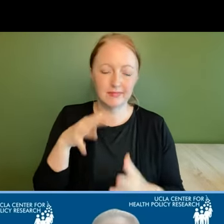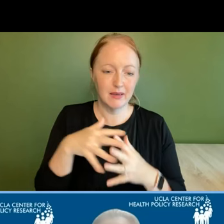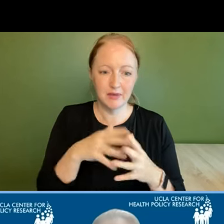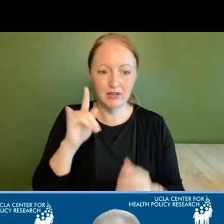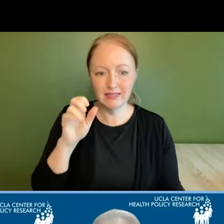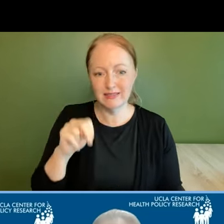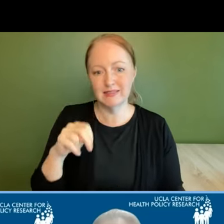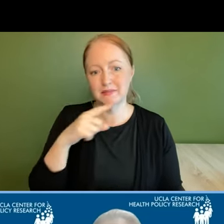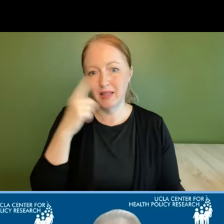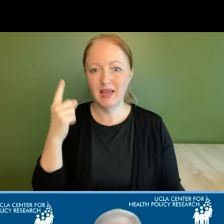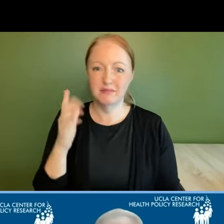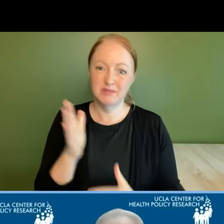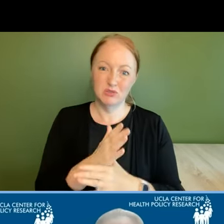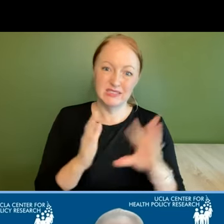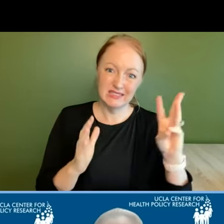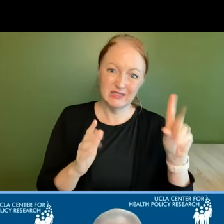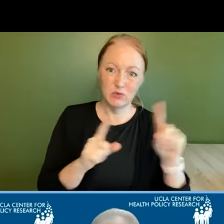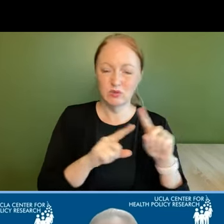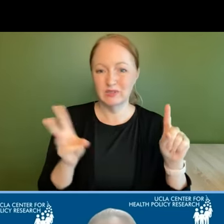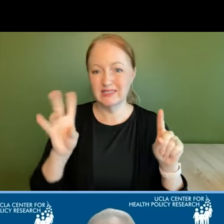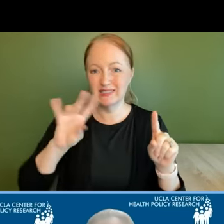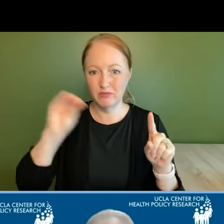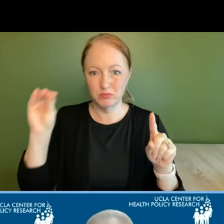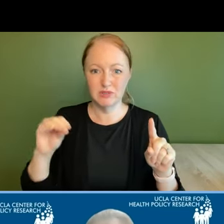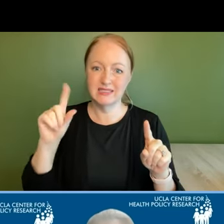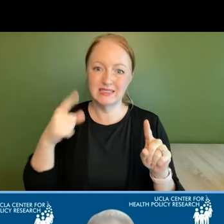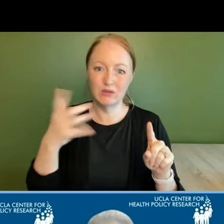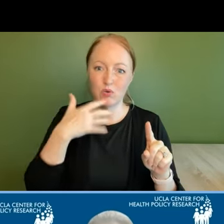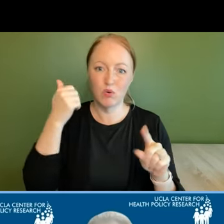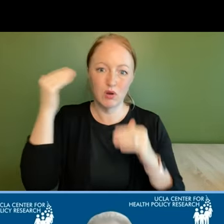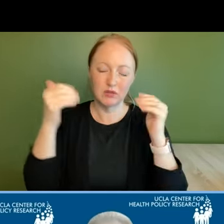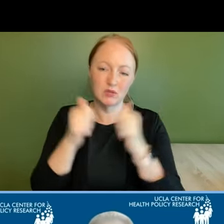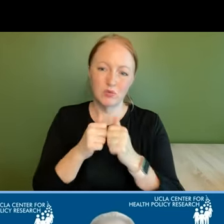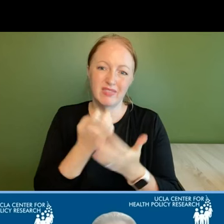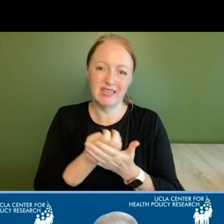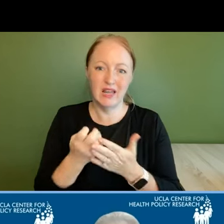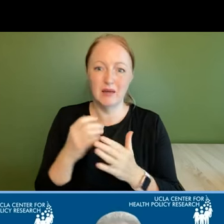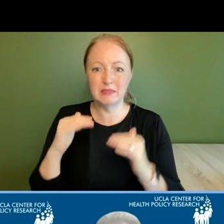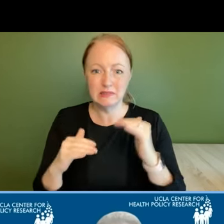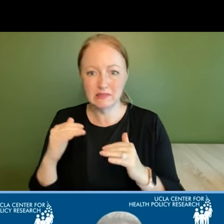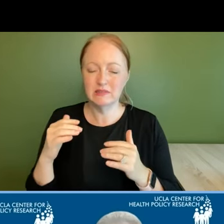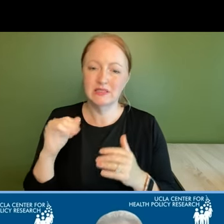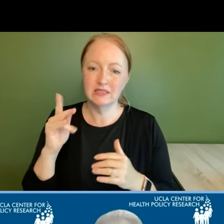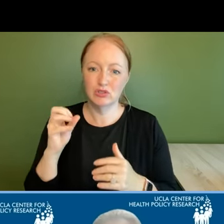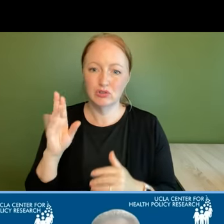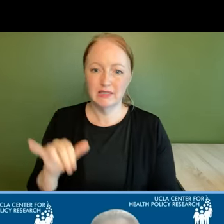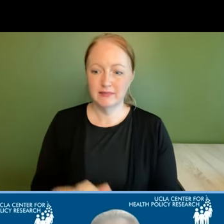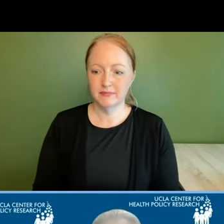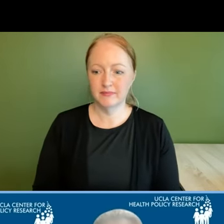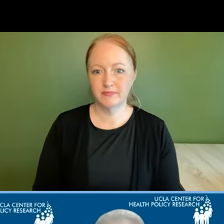61 and 67 percent of single older adults experiencing economic insecurity next slide please